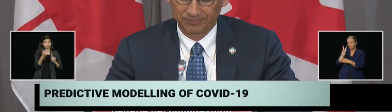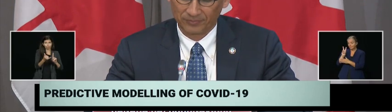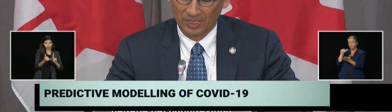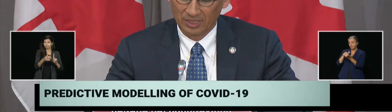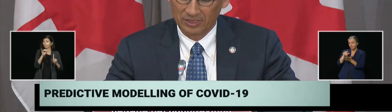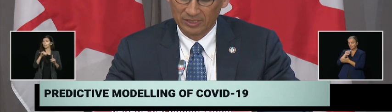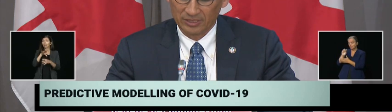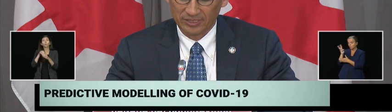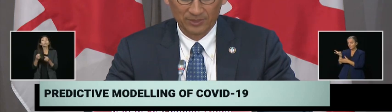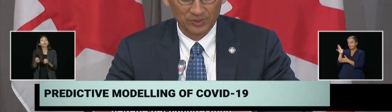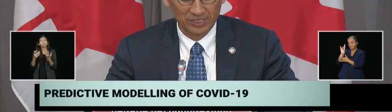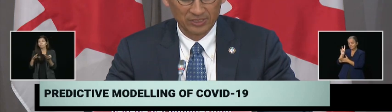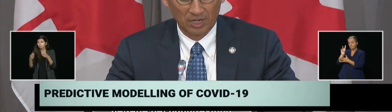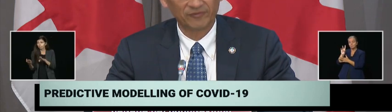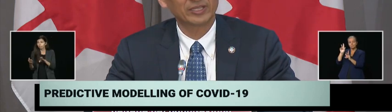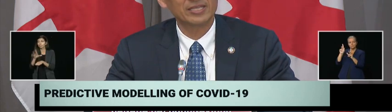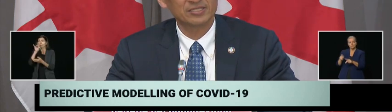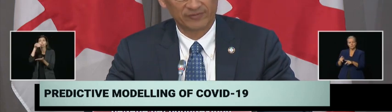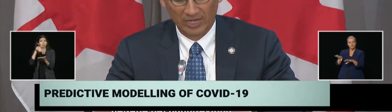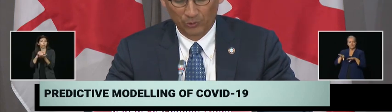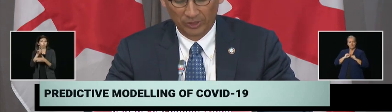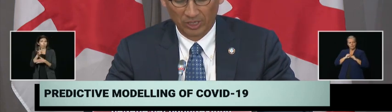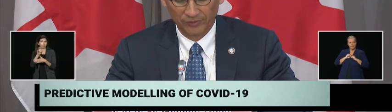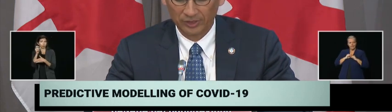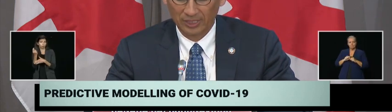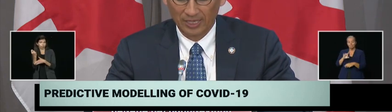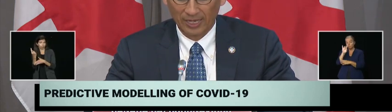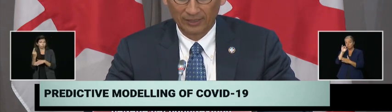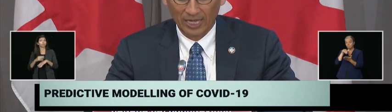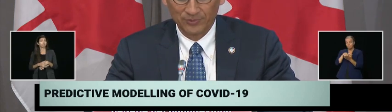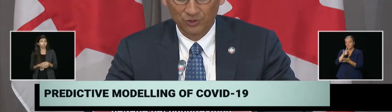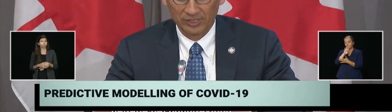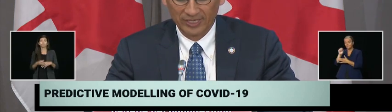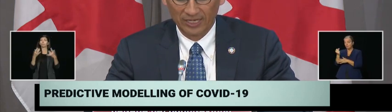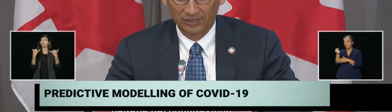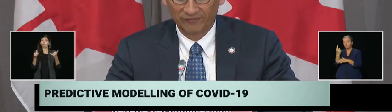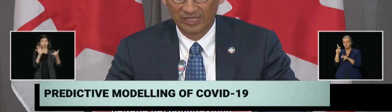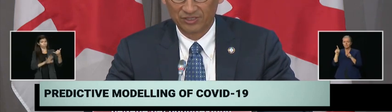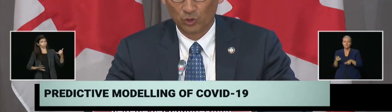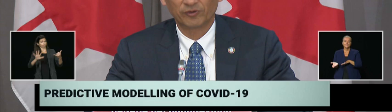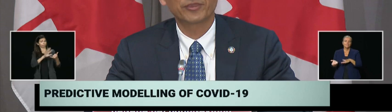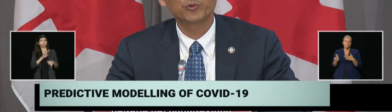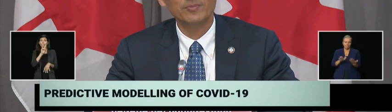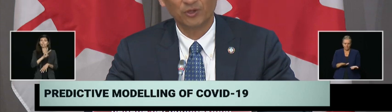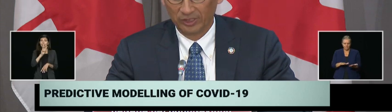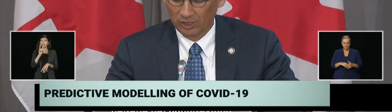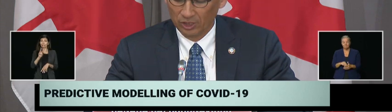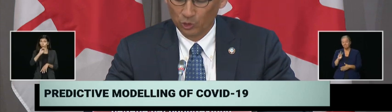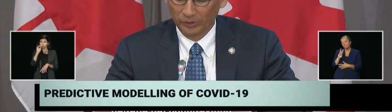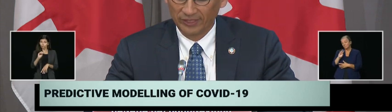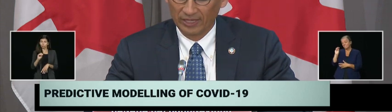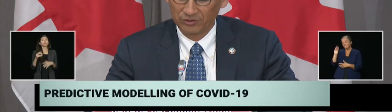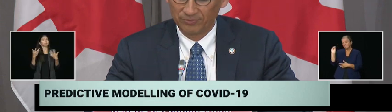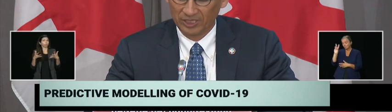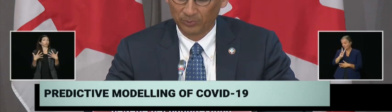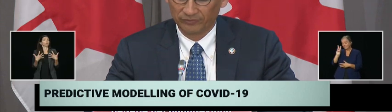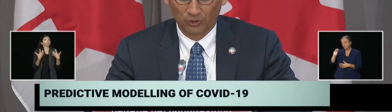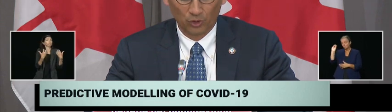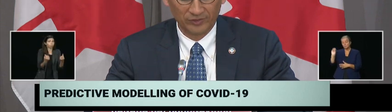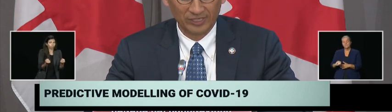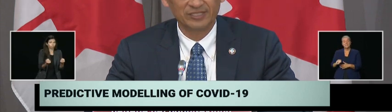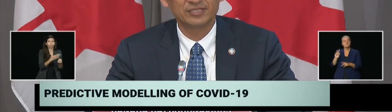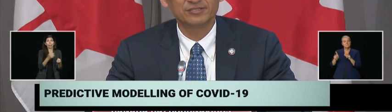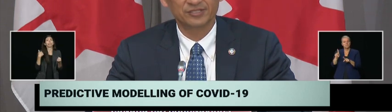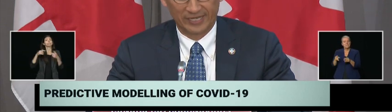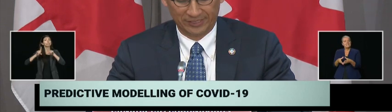deaths. 66% of the cases have now recovered, and labs across Canada have tested over 3,020,000 people